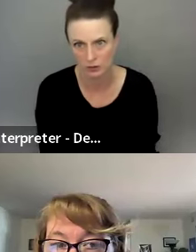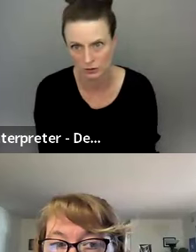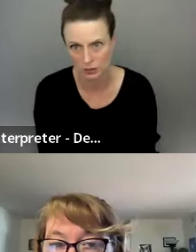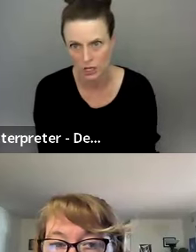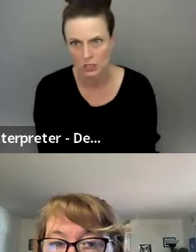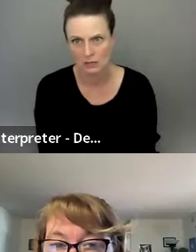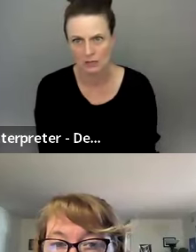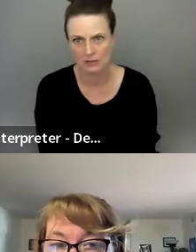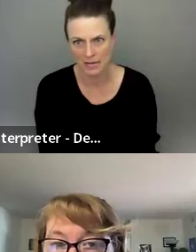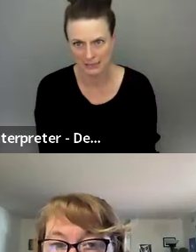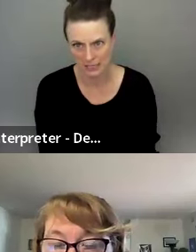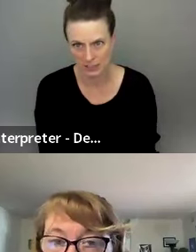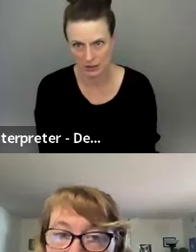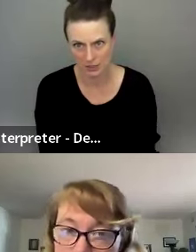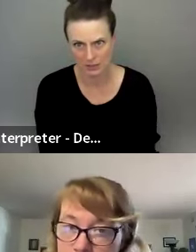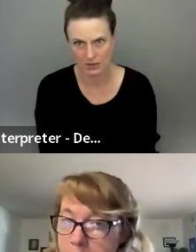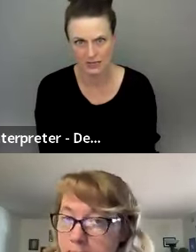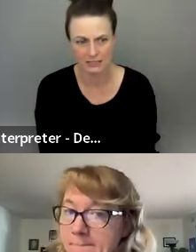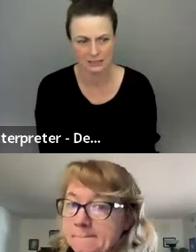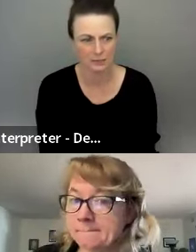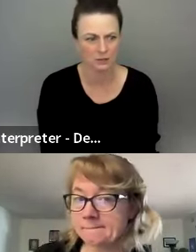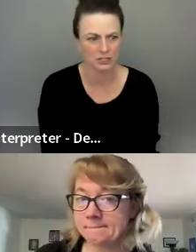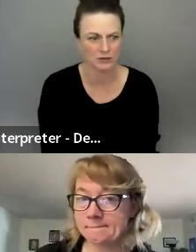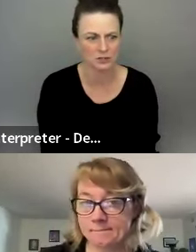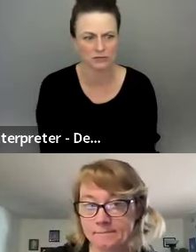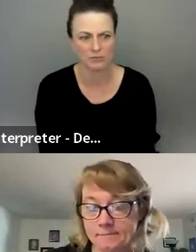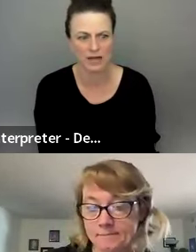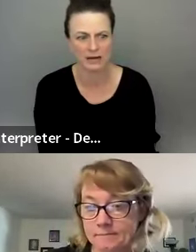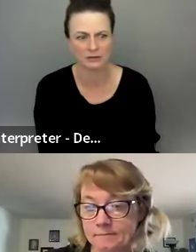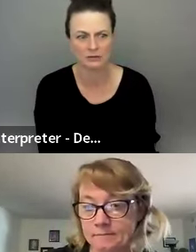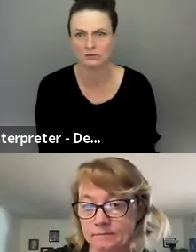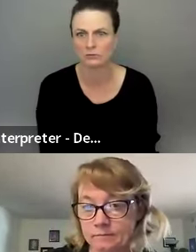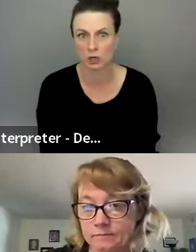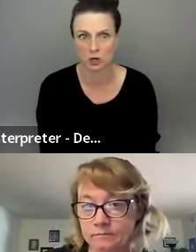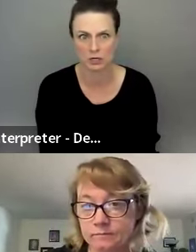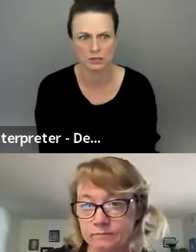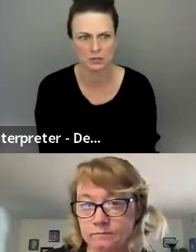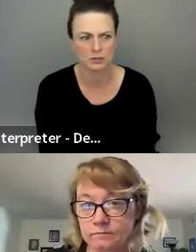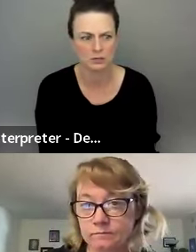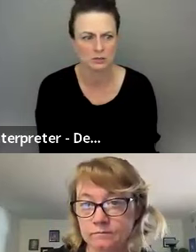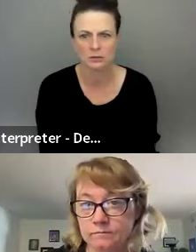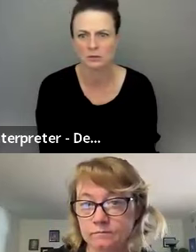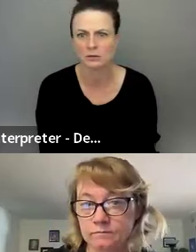each other in the backstage area. So I think it's going to be a little challenging from that regard.